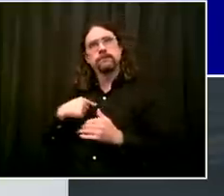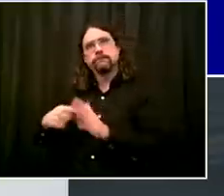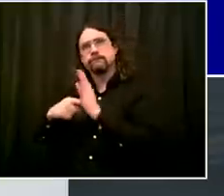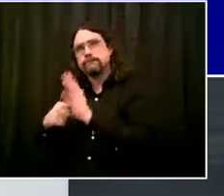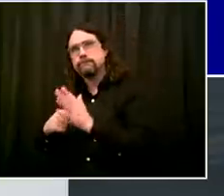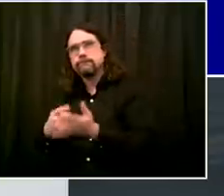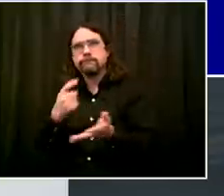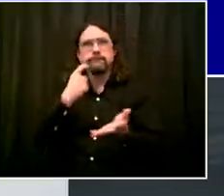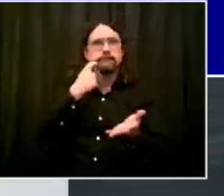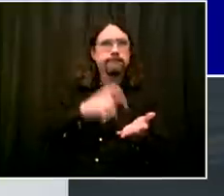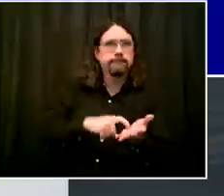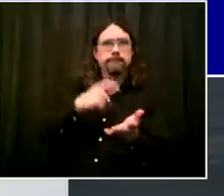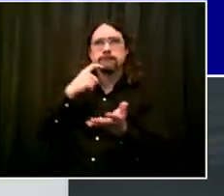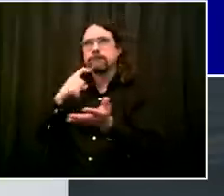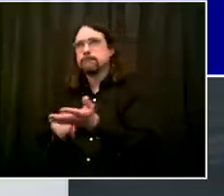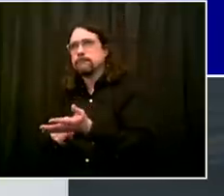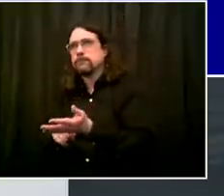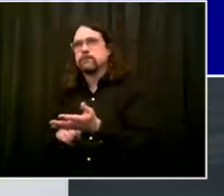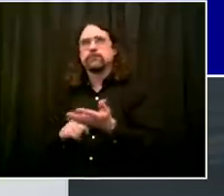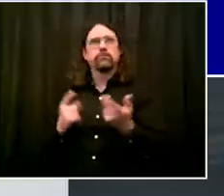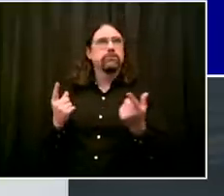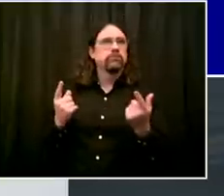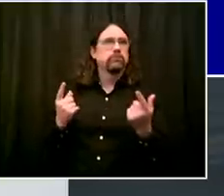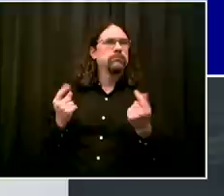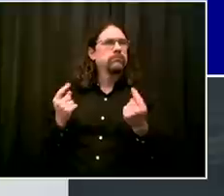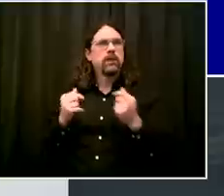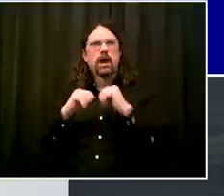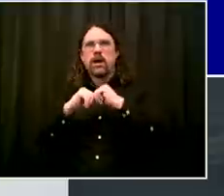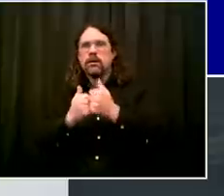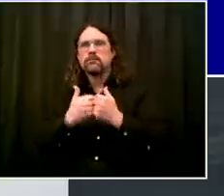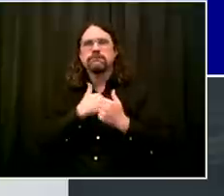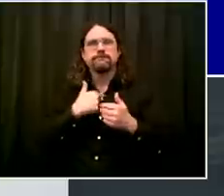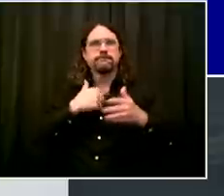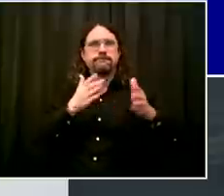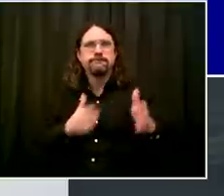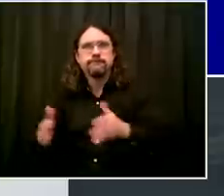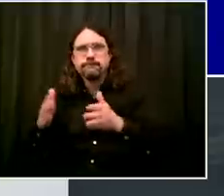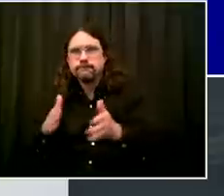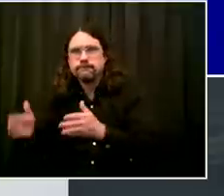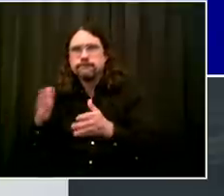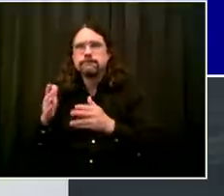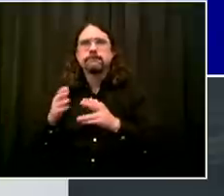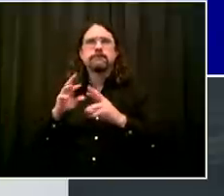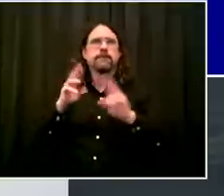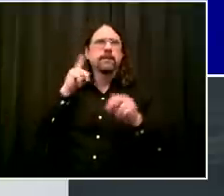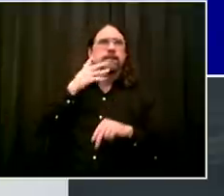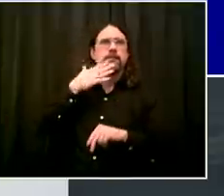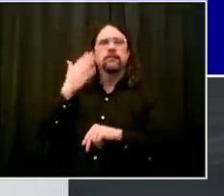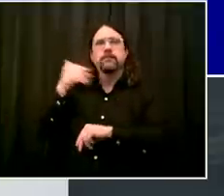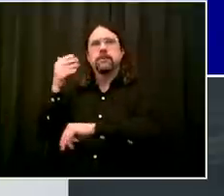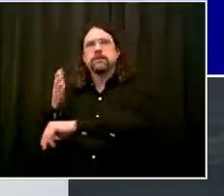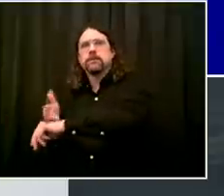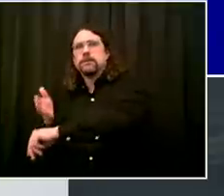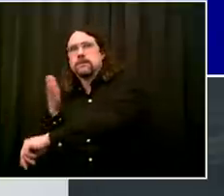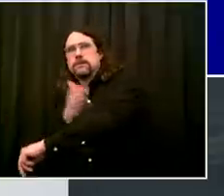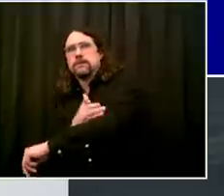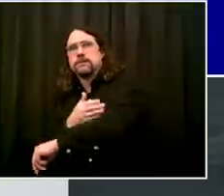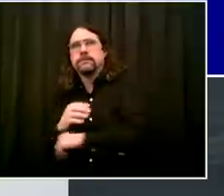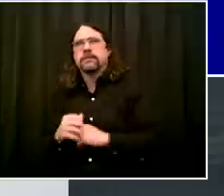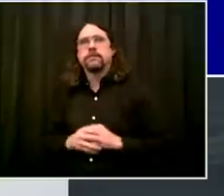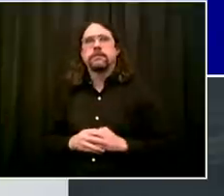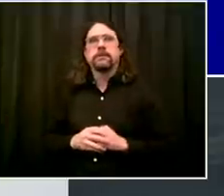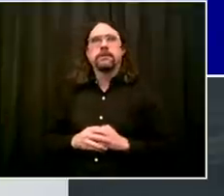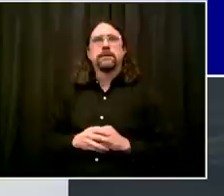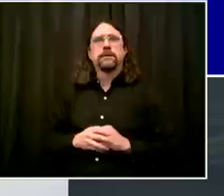And some of it is already visible. We obviously see people out more. We